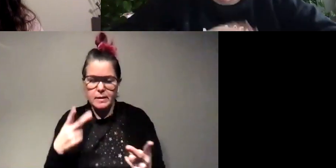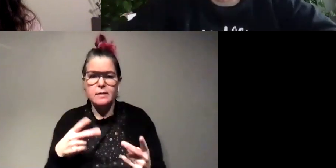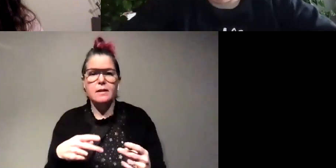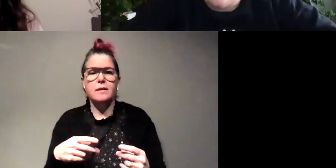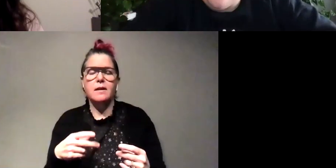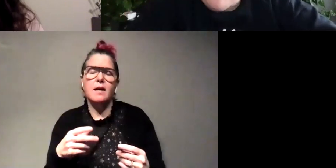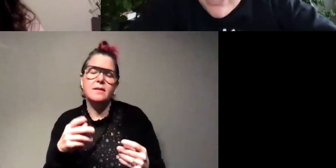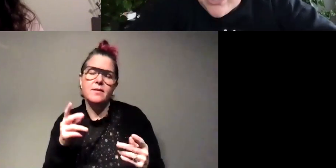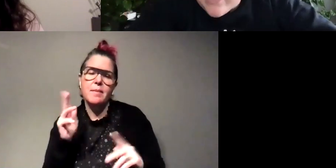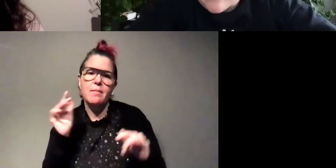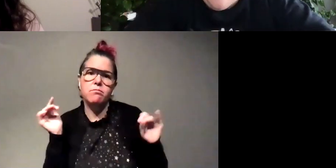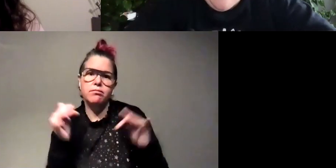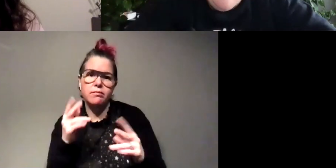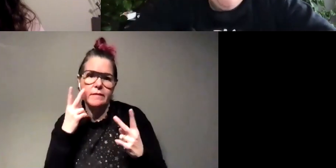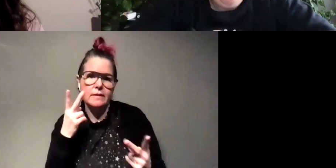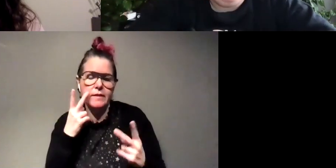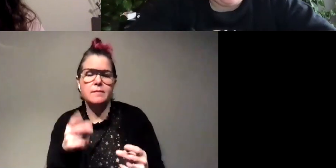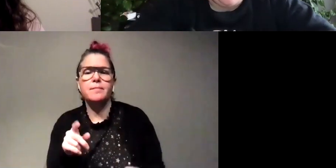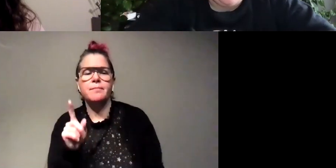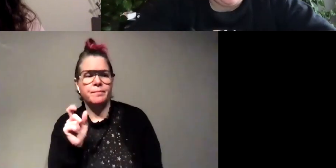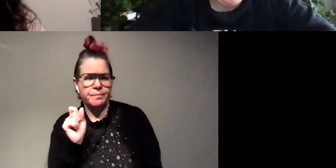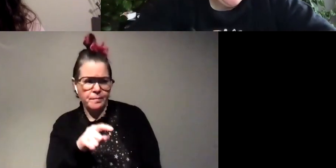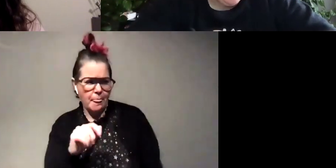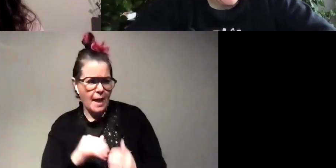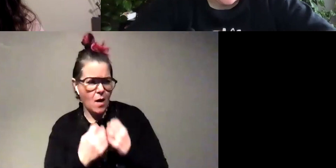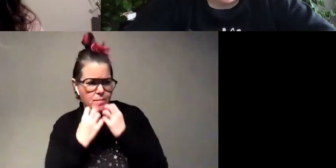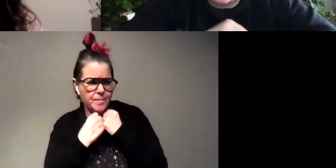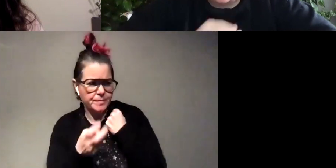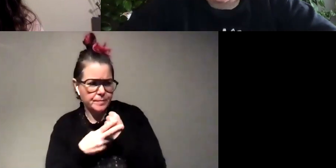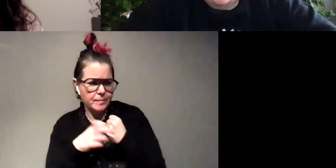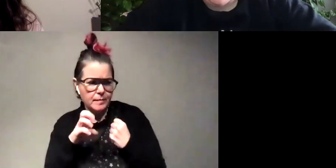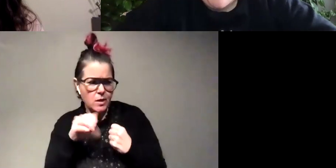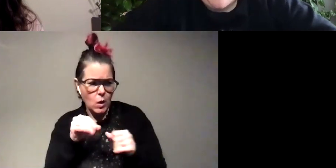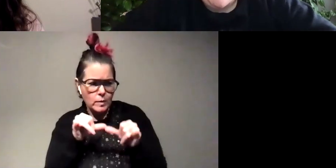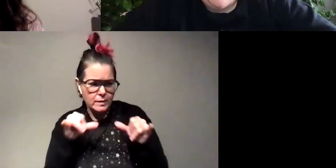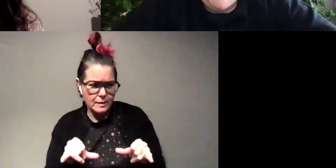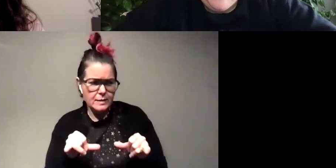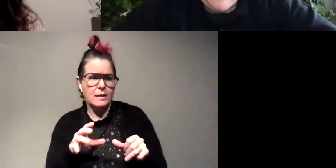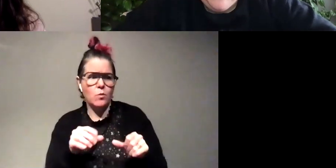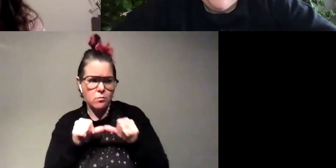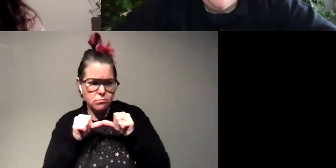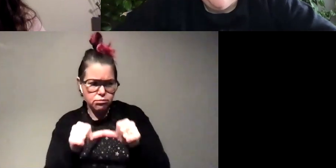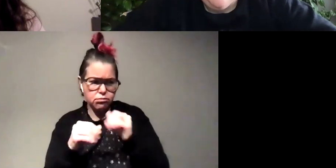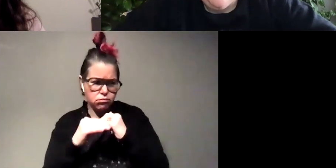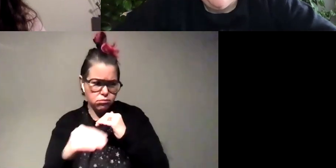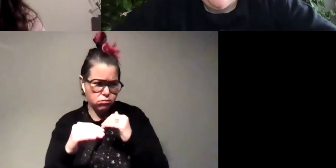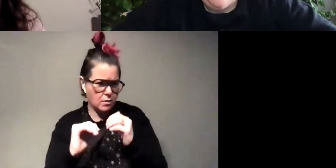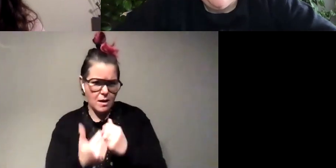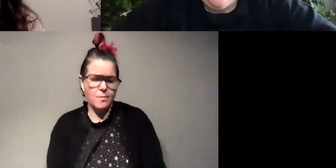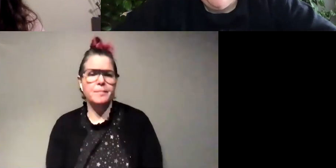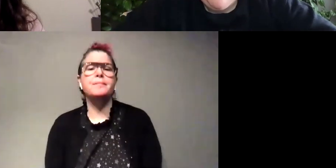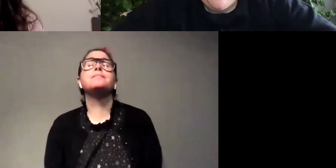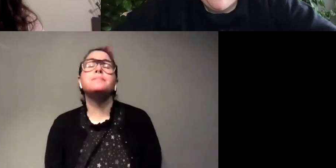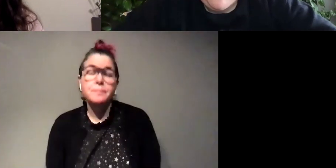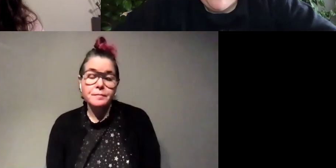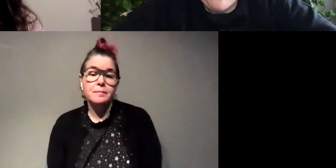tourism there and so the question is how can we preserve the ecosystem in a sustainable way um yeah so the